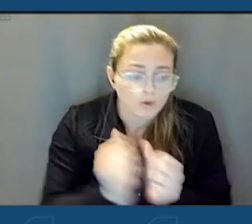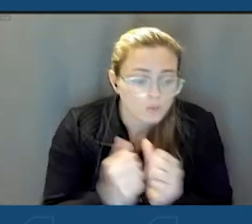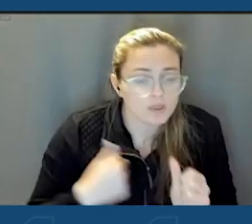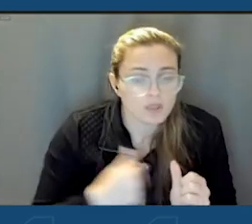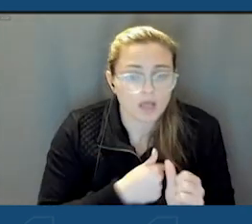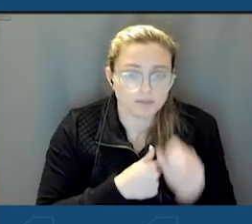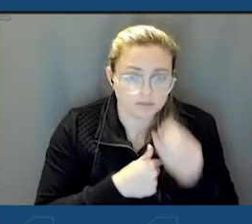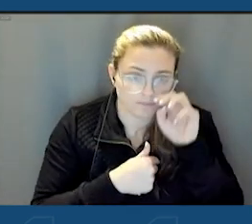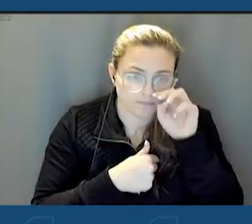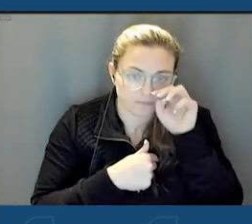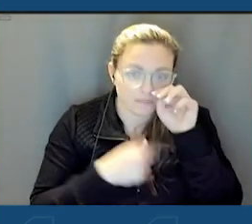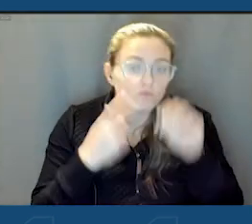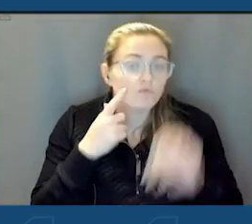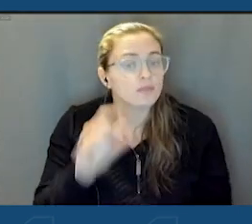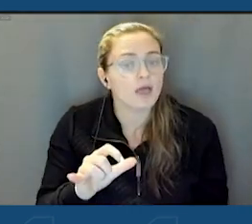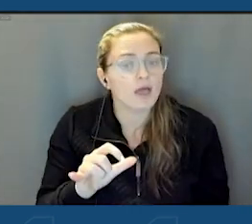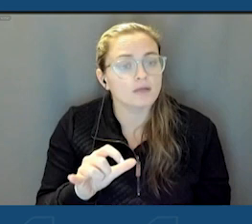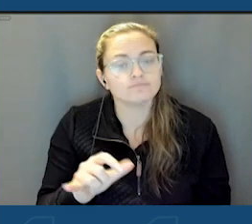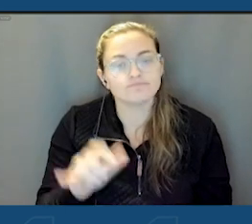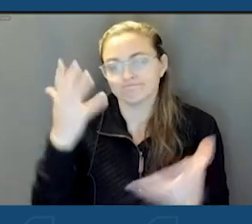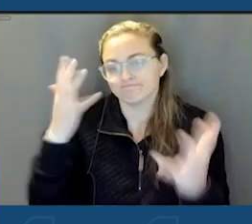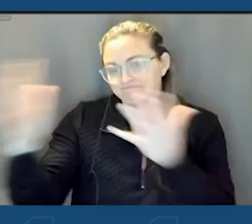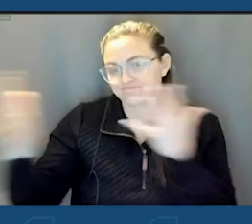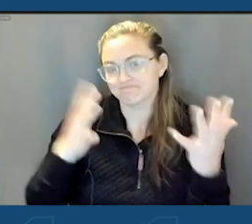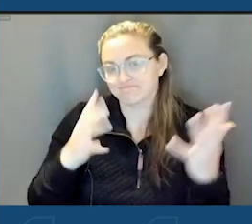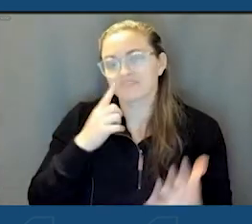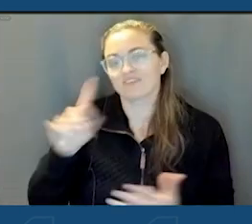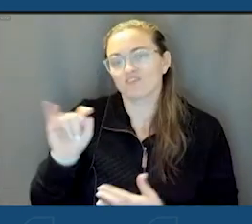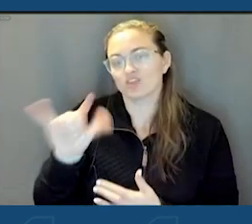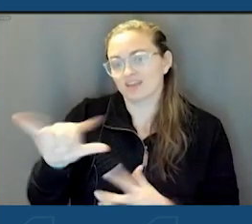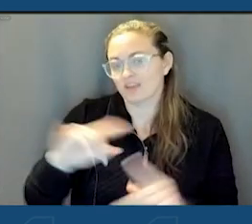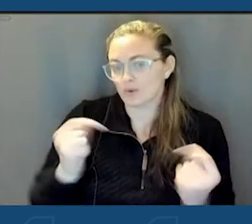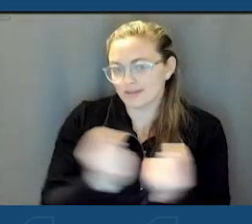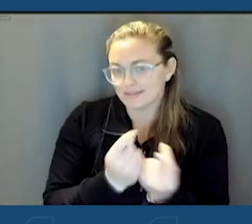And, uh, for that, I'd like a round of applause for the county team.